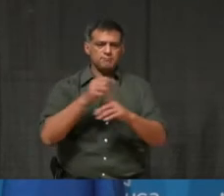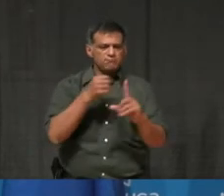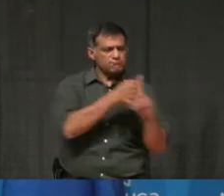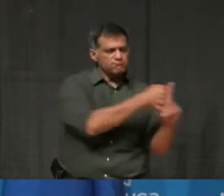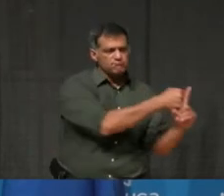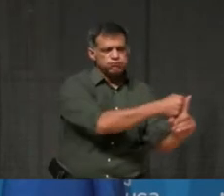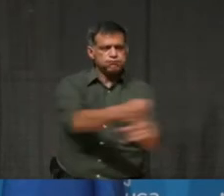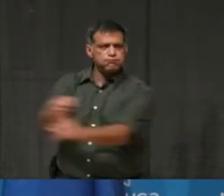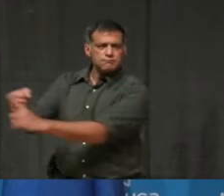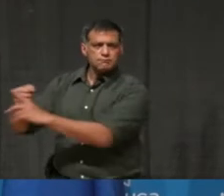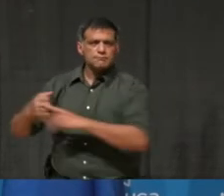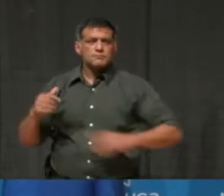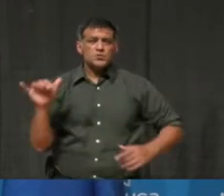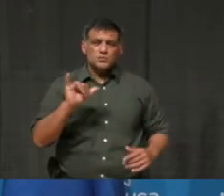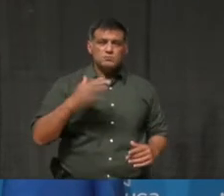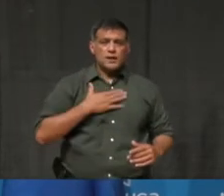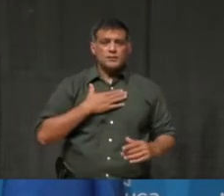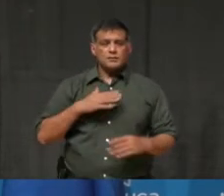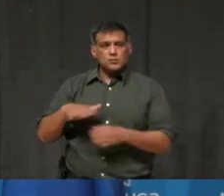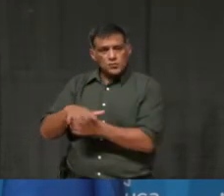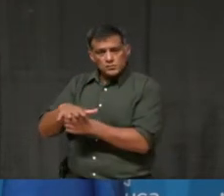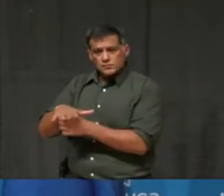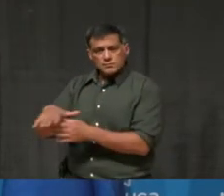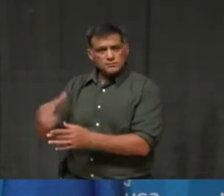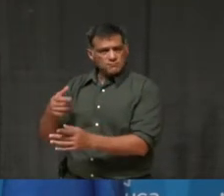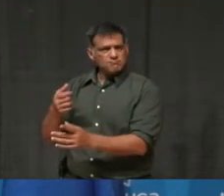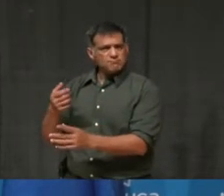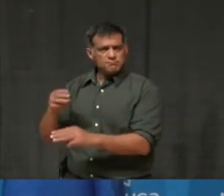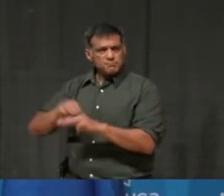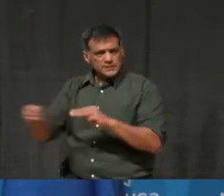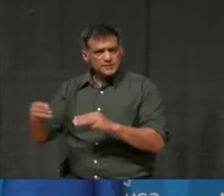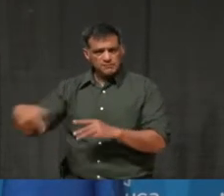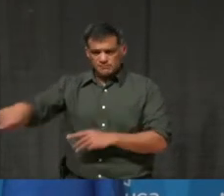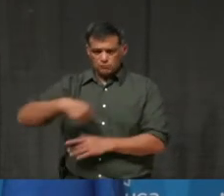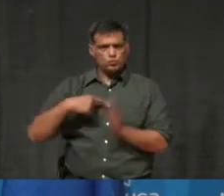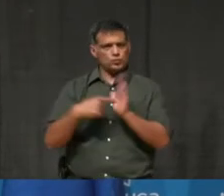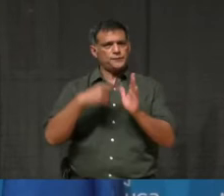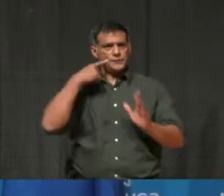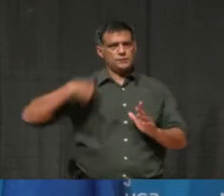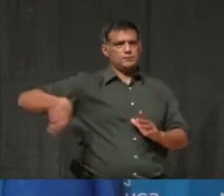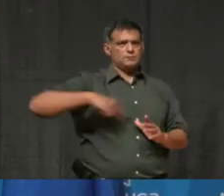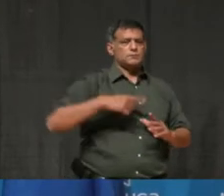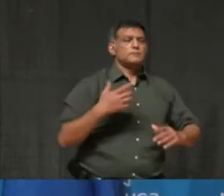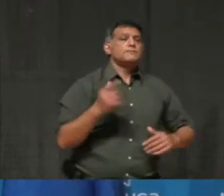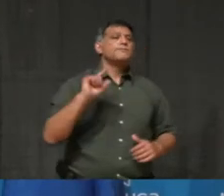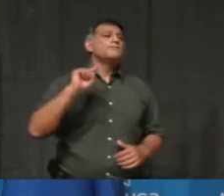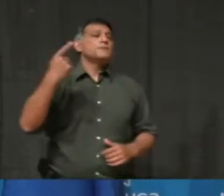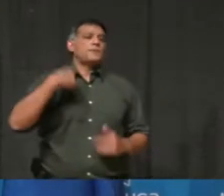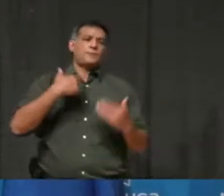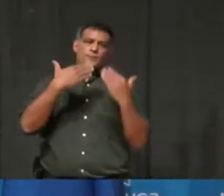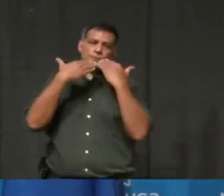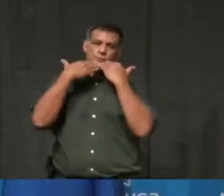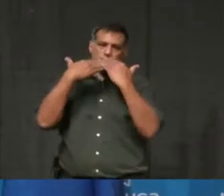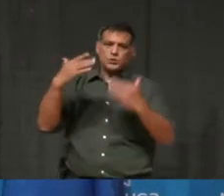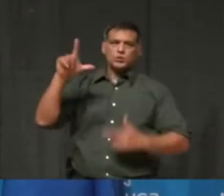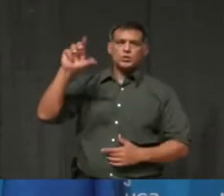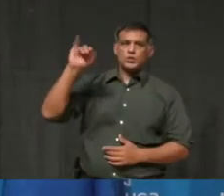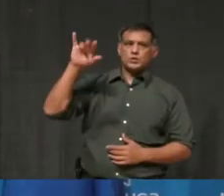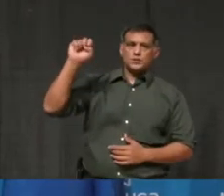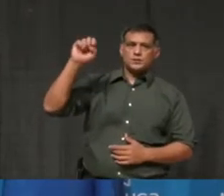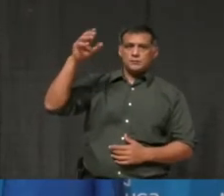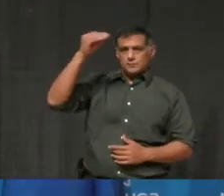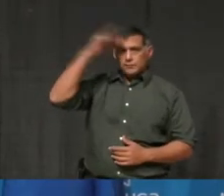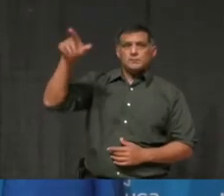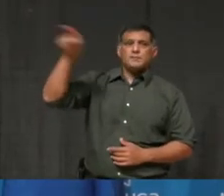businesses in Mississauga. I want to first start to say thanks to Louis for telling everybody to shop